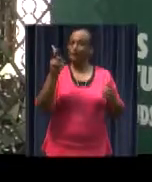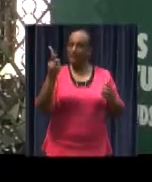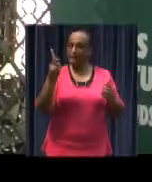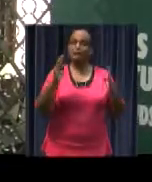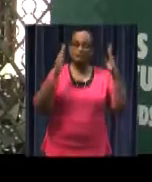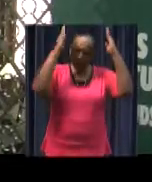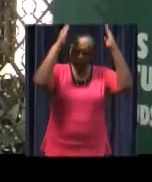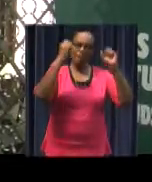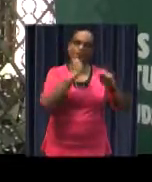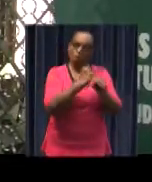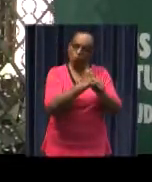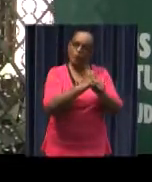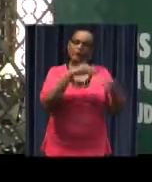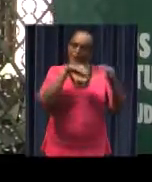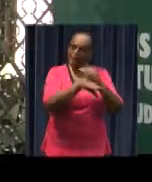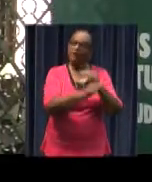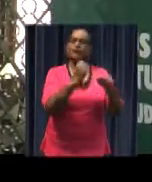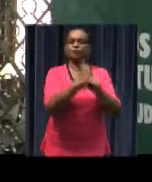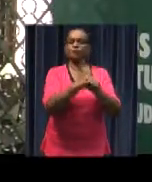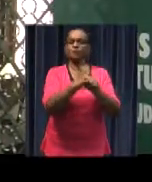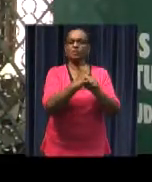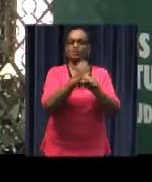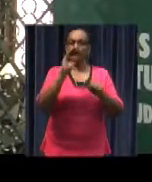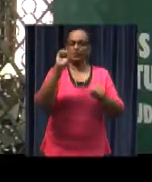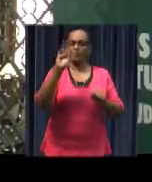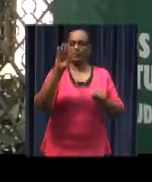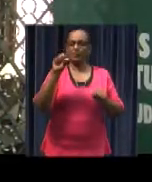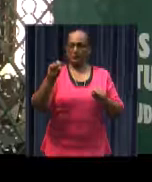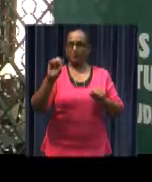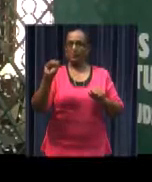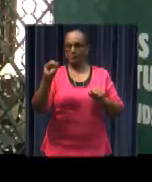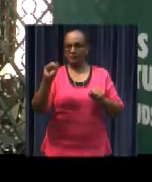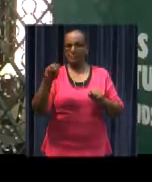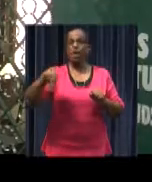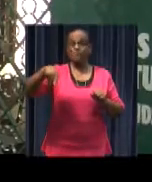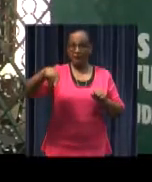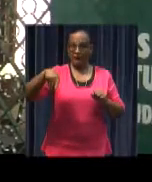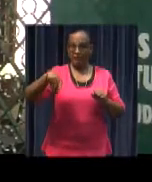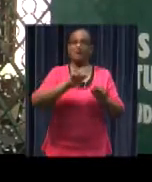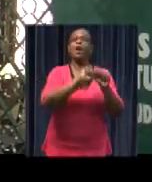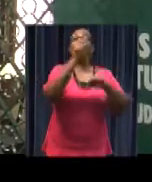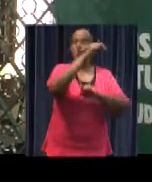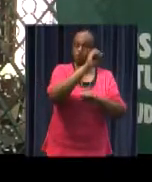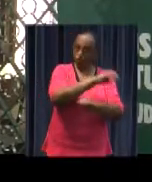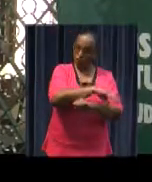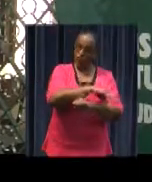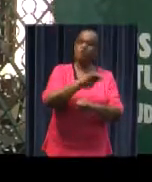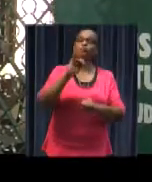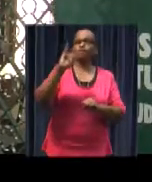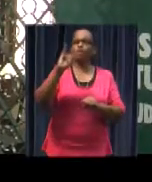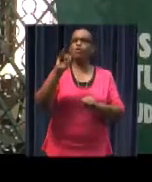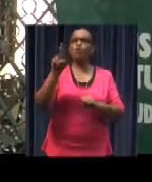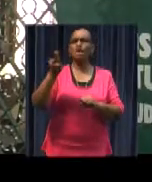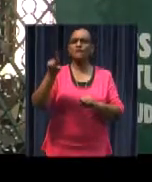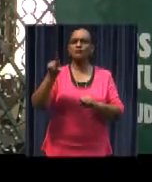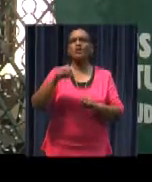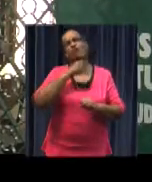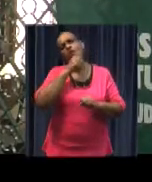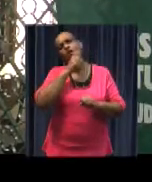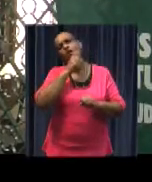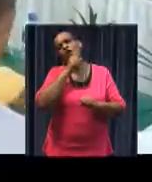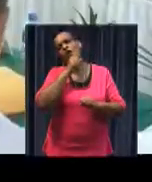church Reverend Pansa will now together with Reverend John Kent take the Episcopal task within the Episcopal ABGS